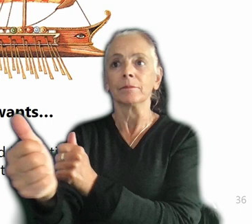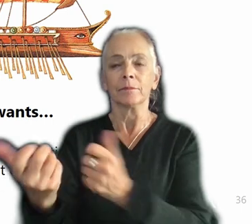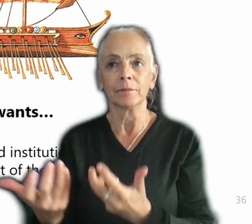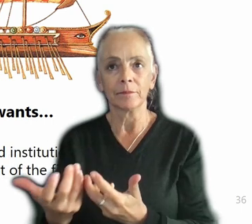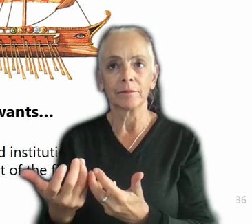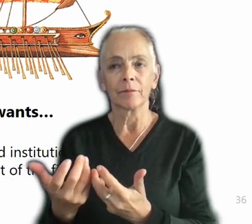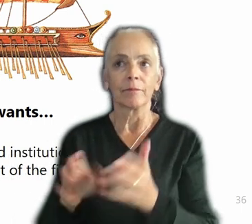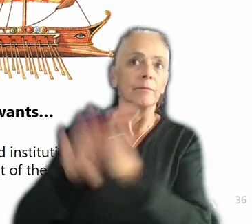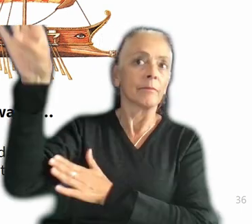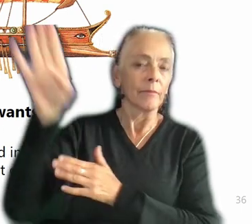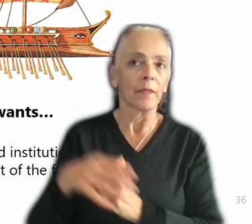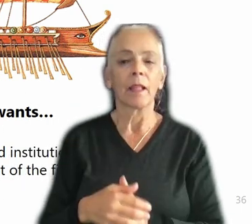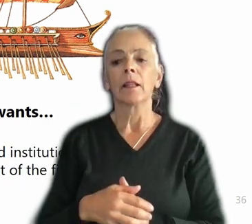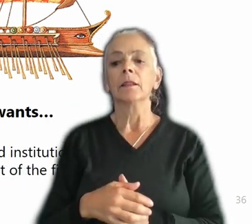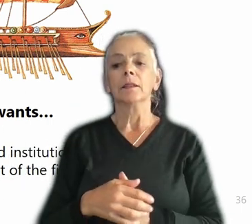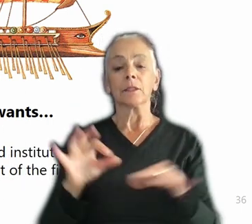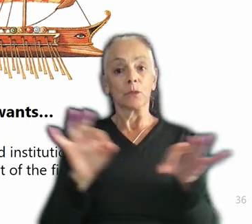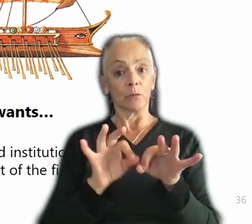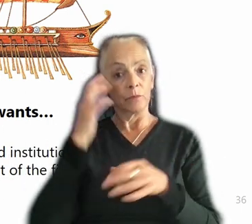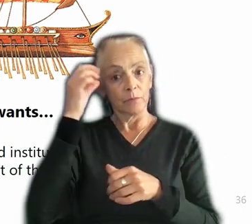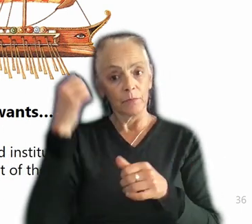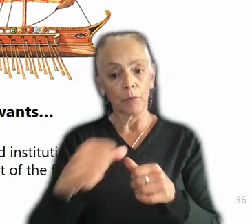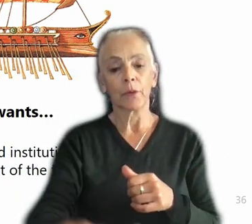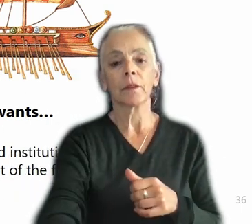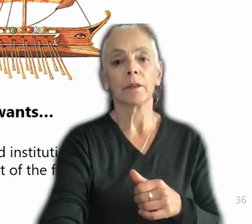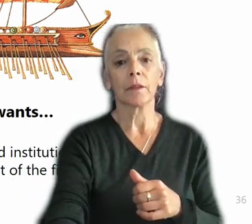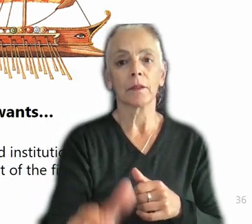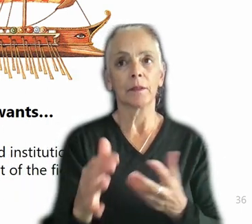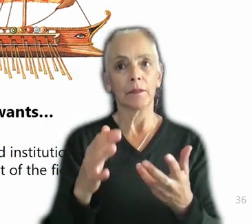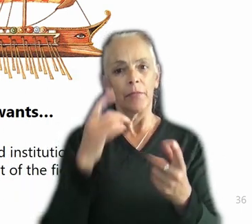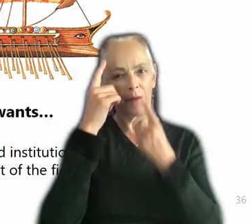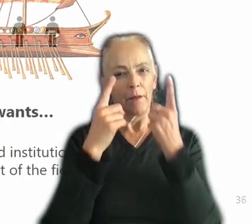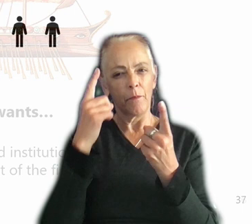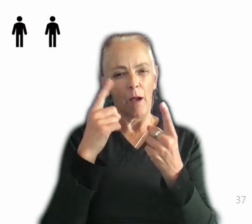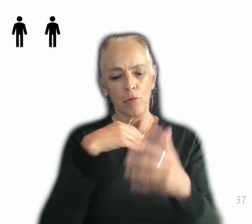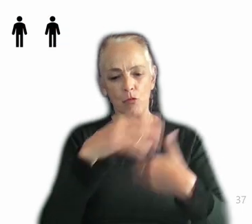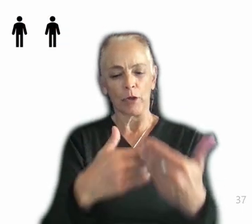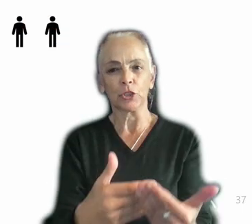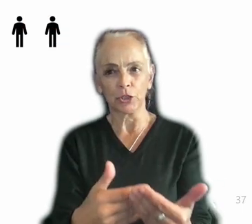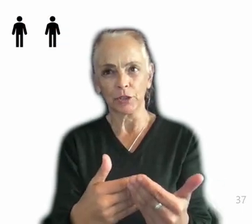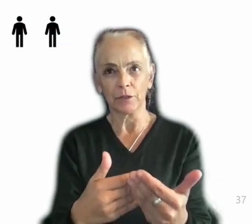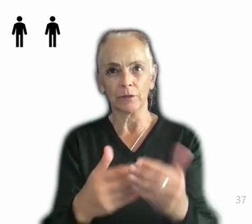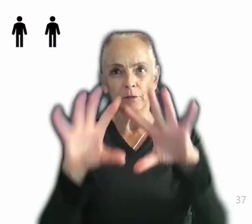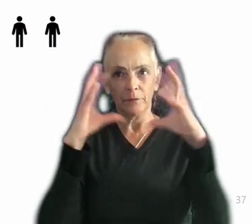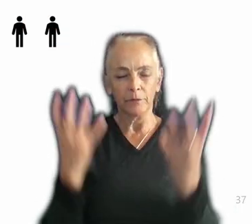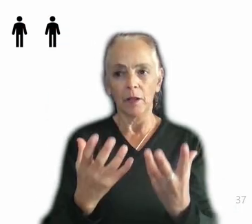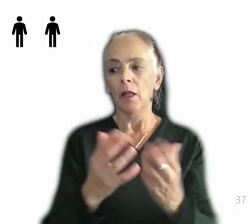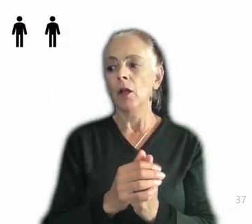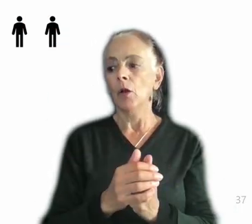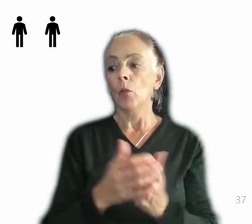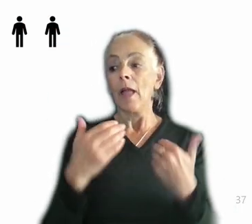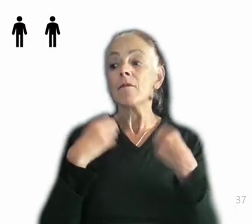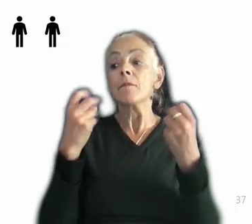this is a way to think about just sort of progression all up in your org, right? For us, we have a lot of people. We are a